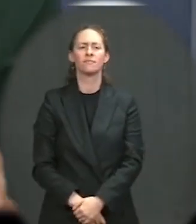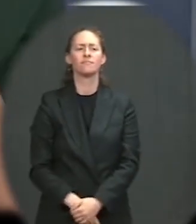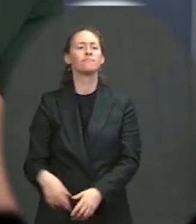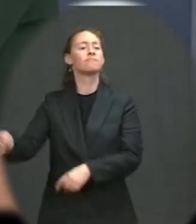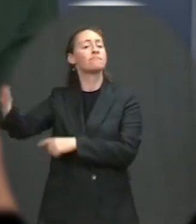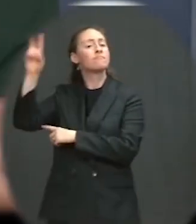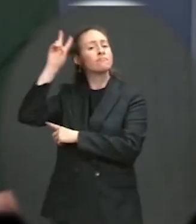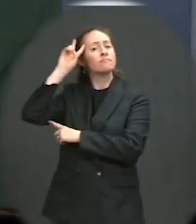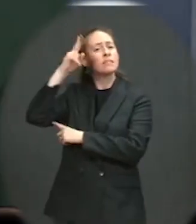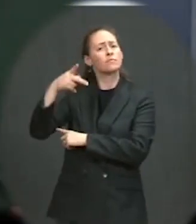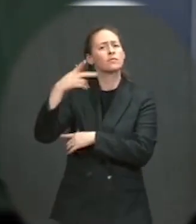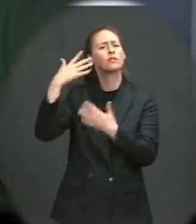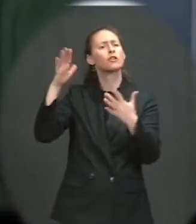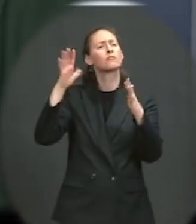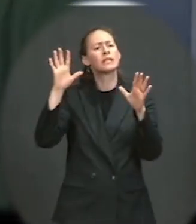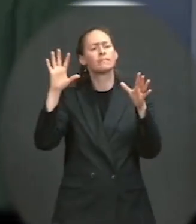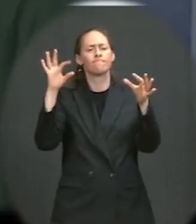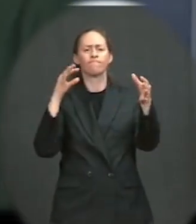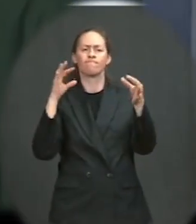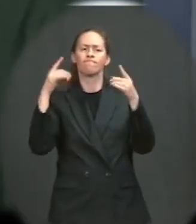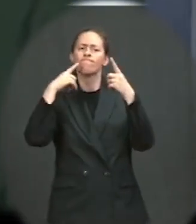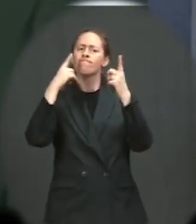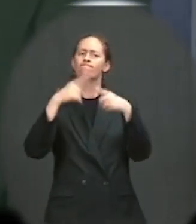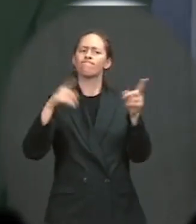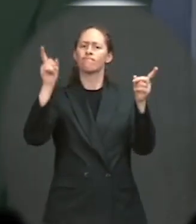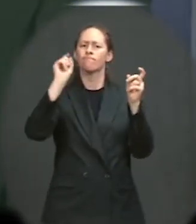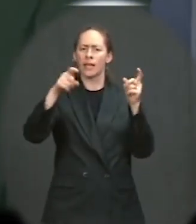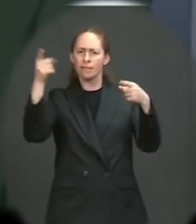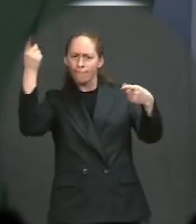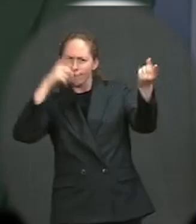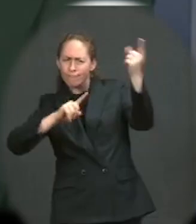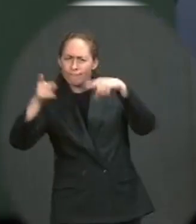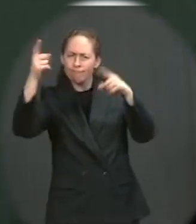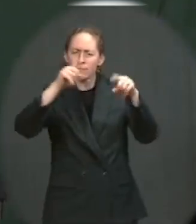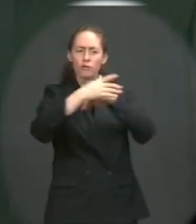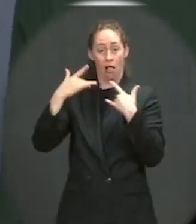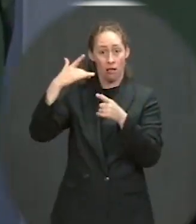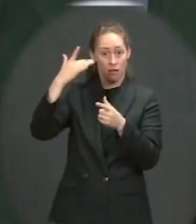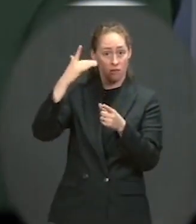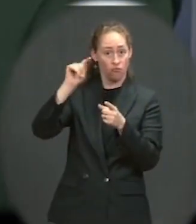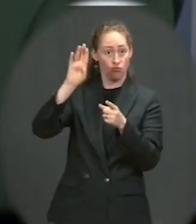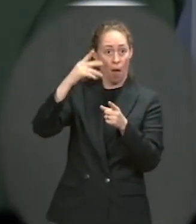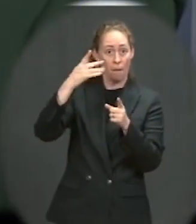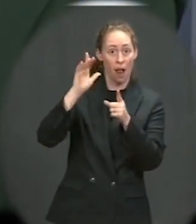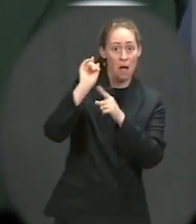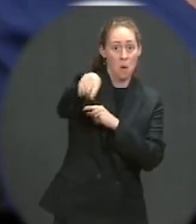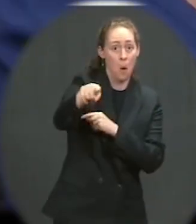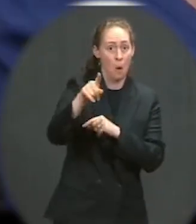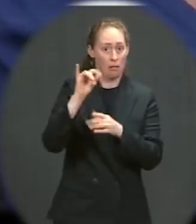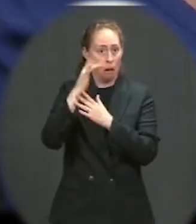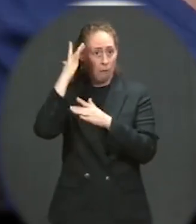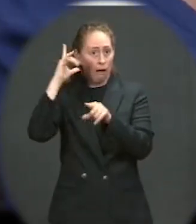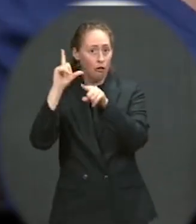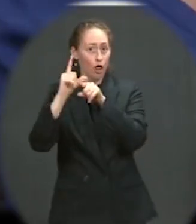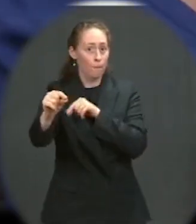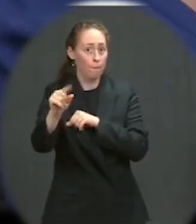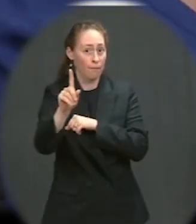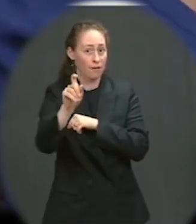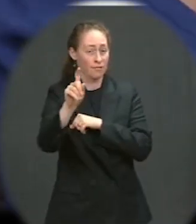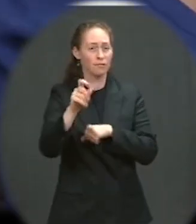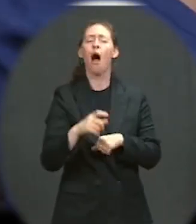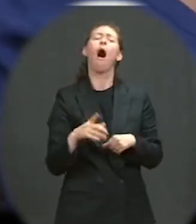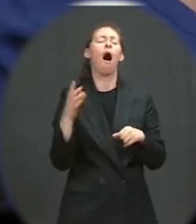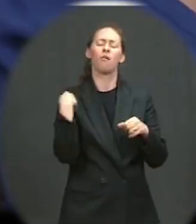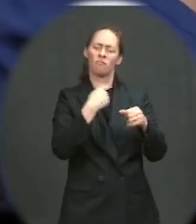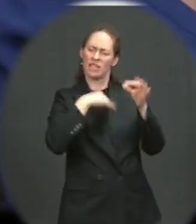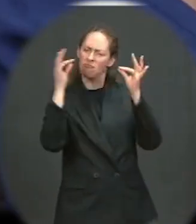about coordinated efforts with countries in the region in the Northern Triangle. And then just one about the crime today. You